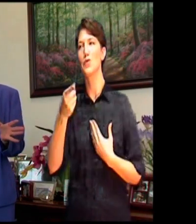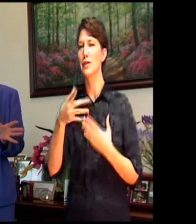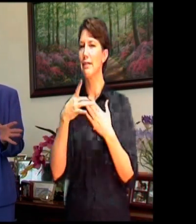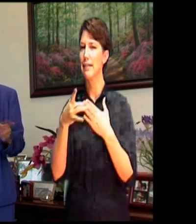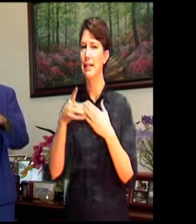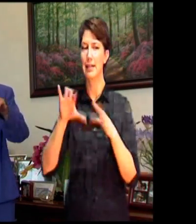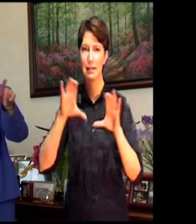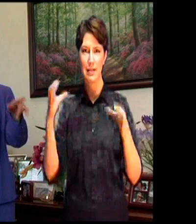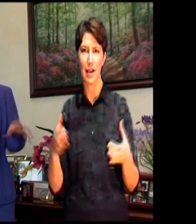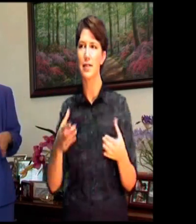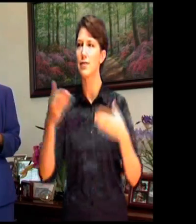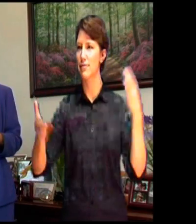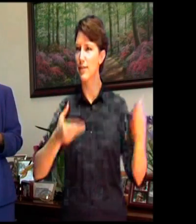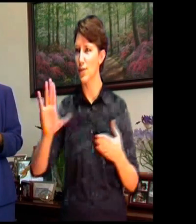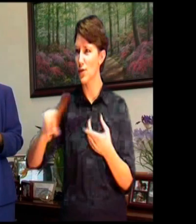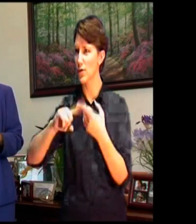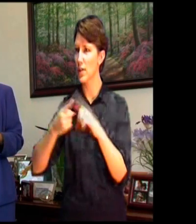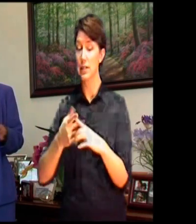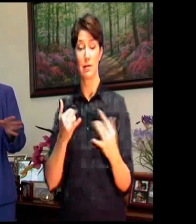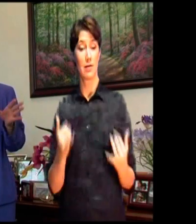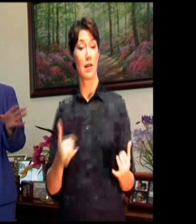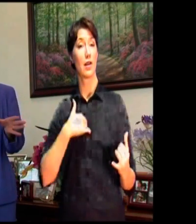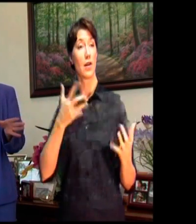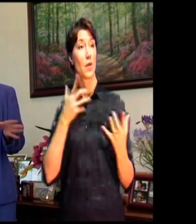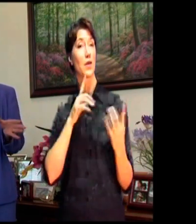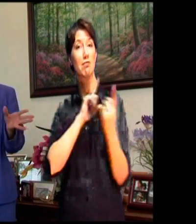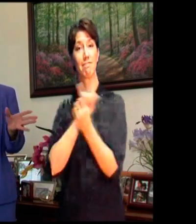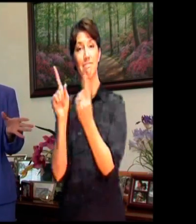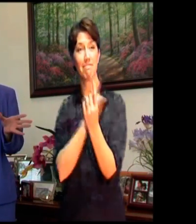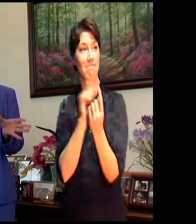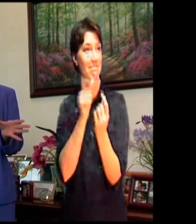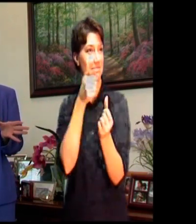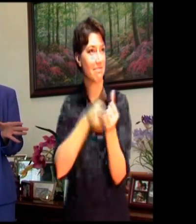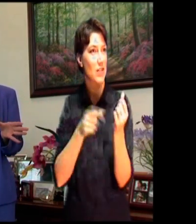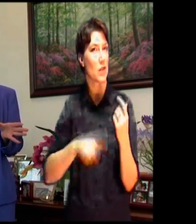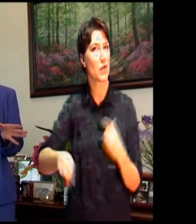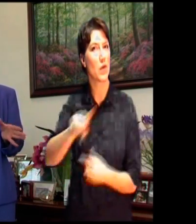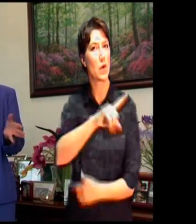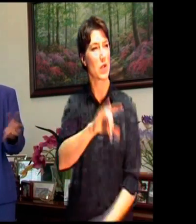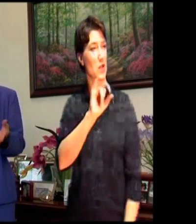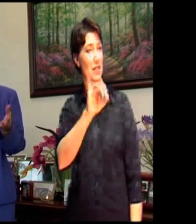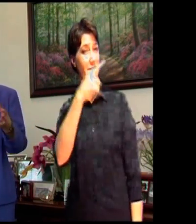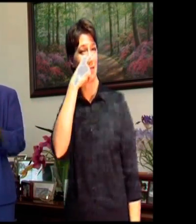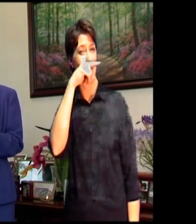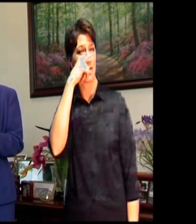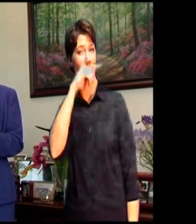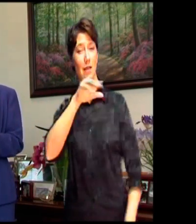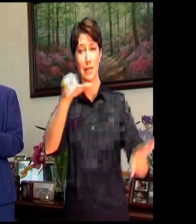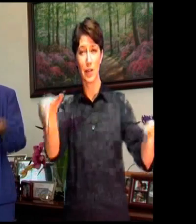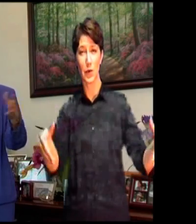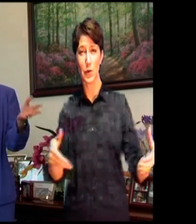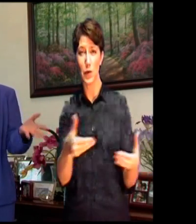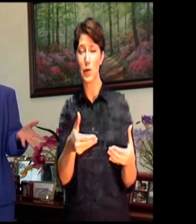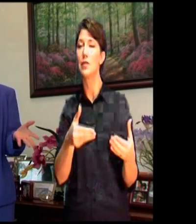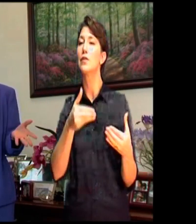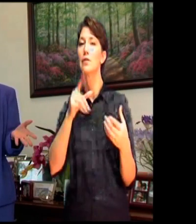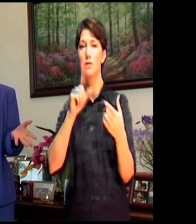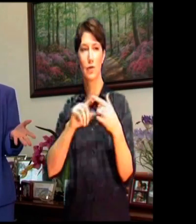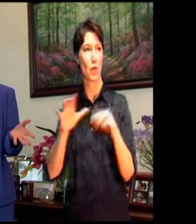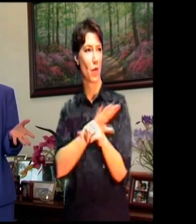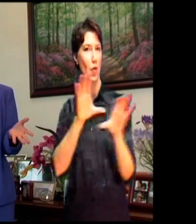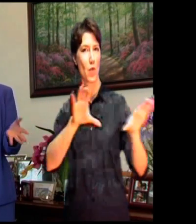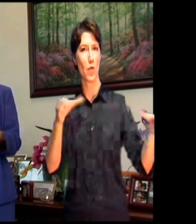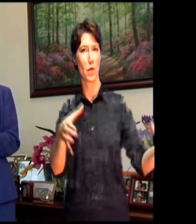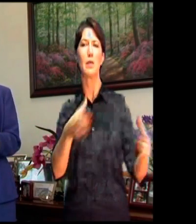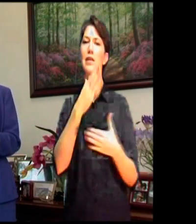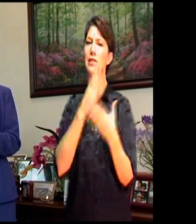like to do right now is I want to get to know each of you. So I would like each of you, if you could just take a couple of minutes, and if you could introduce yourself to the whole group. I know some